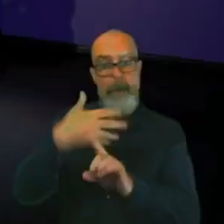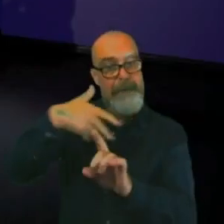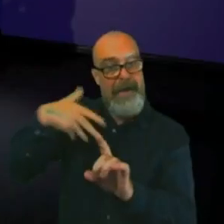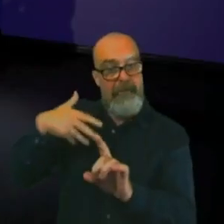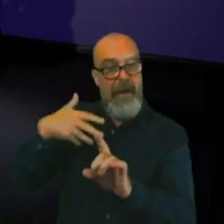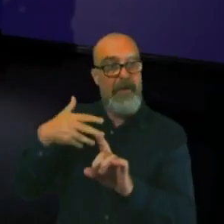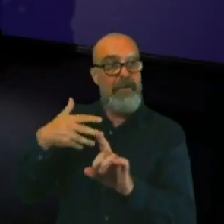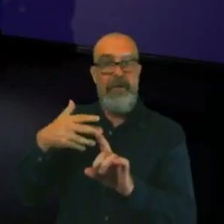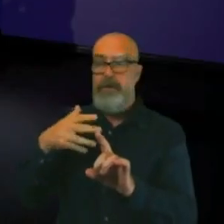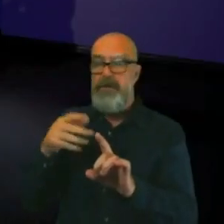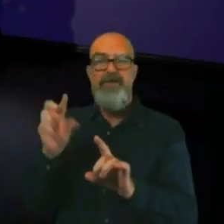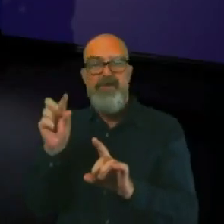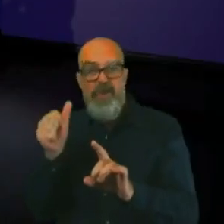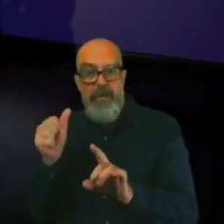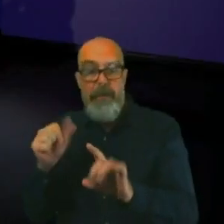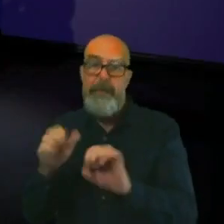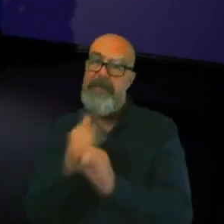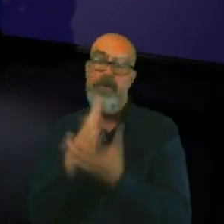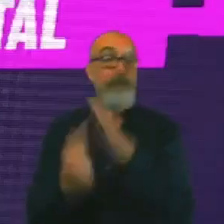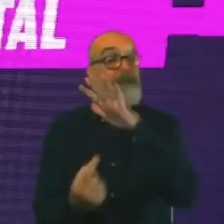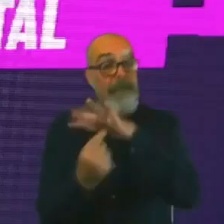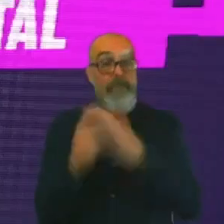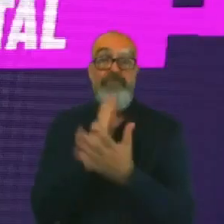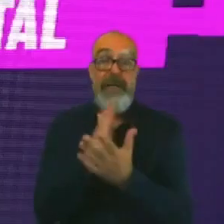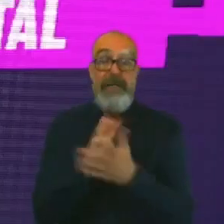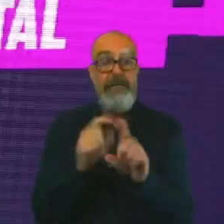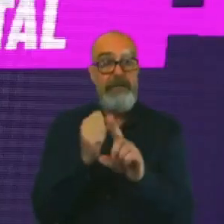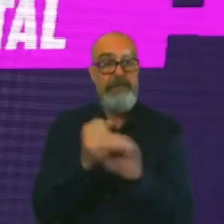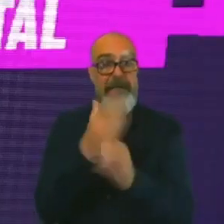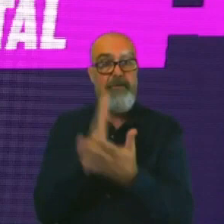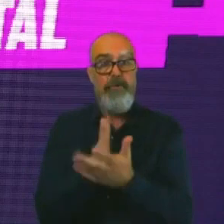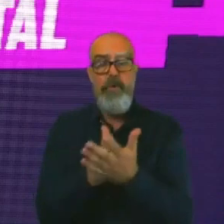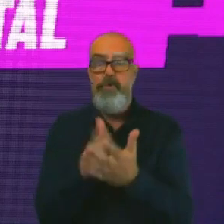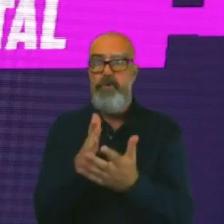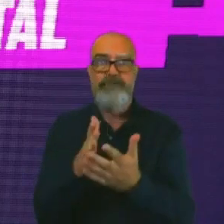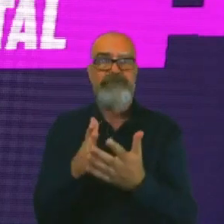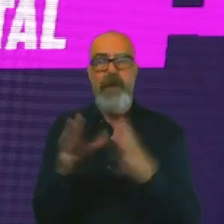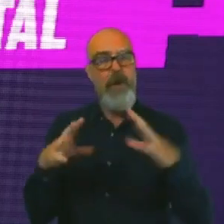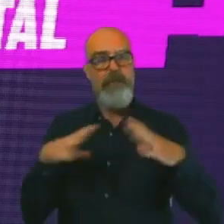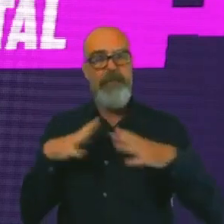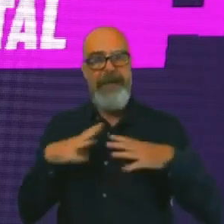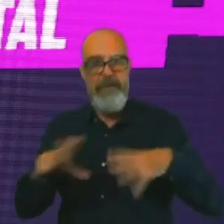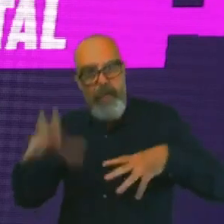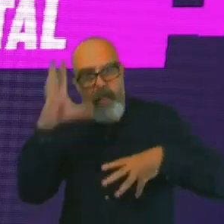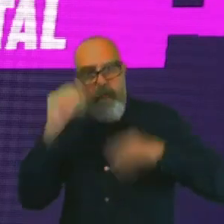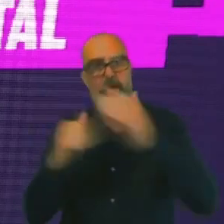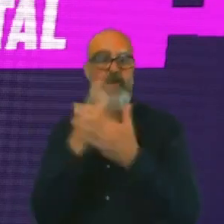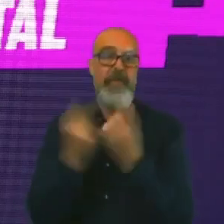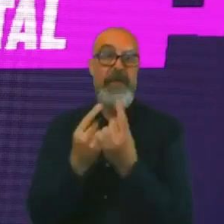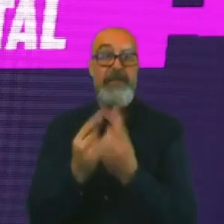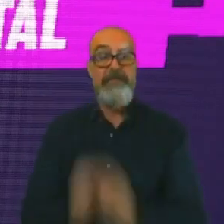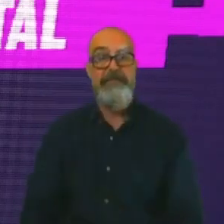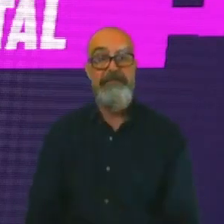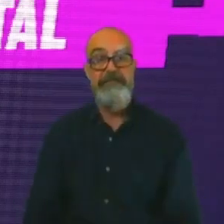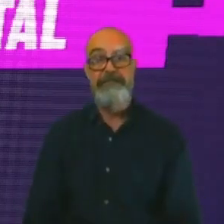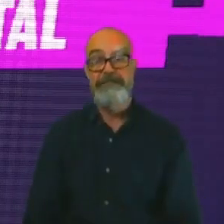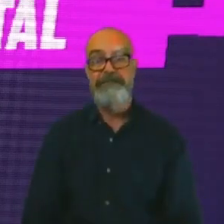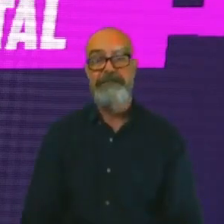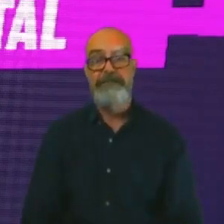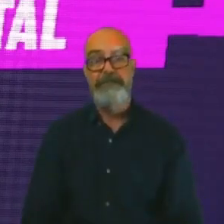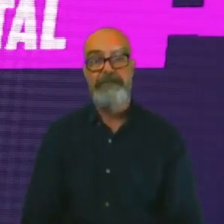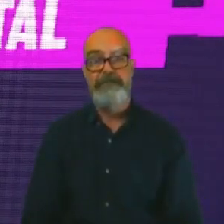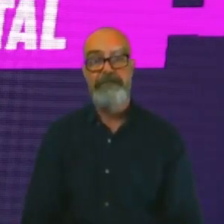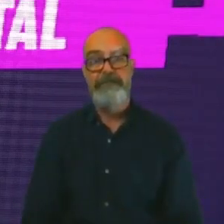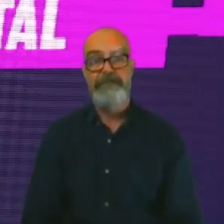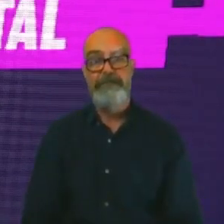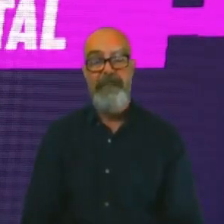And that's the beautiful thing about STEM. If you're interested in something, there's a job for you. It's as simple as that, isn't that? To go for what